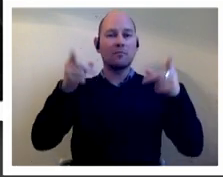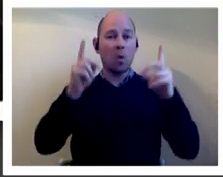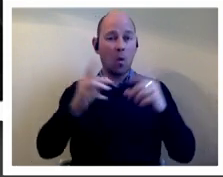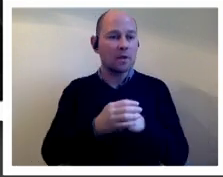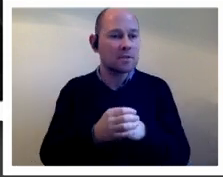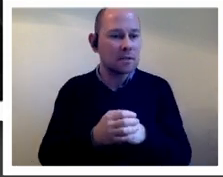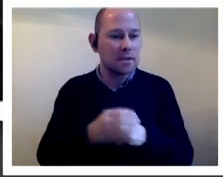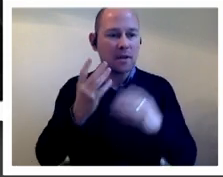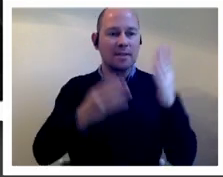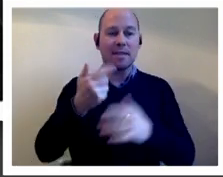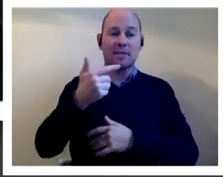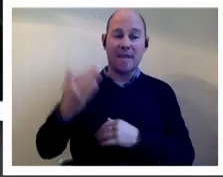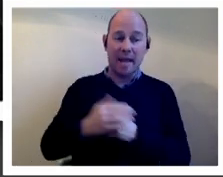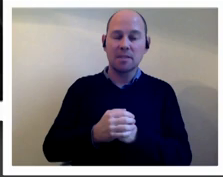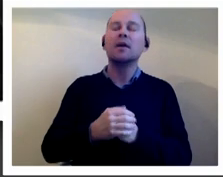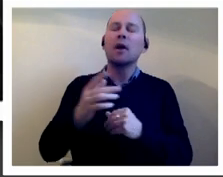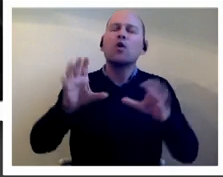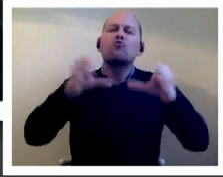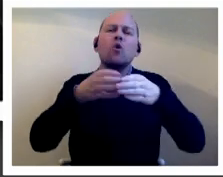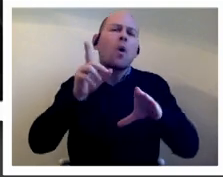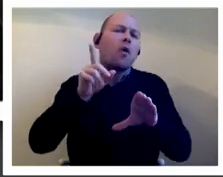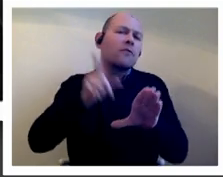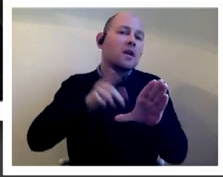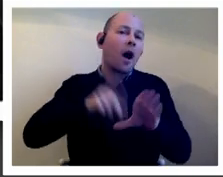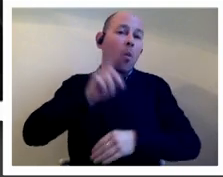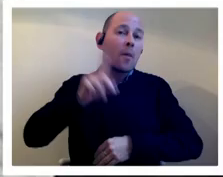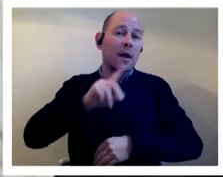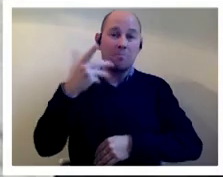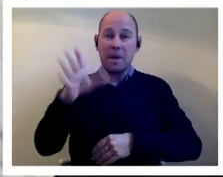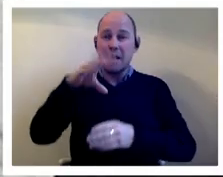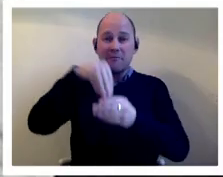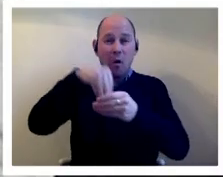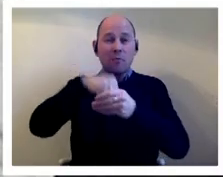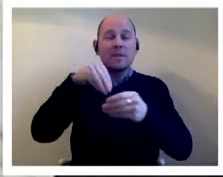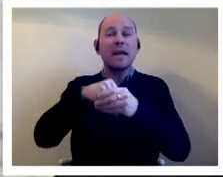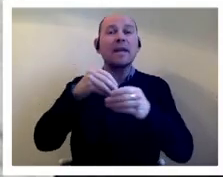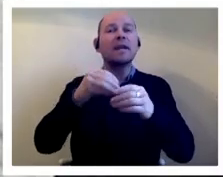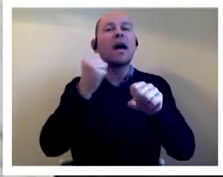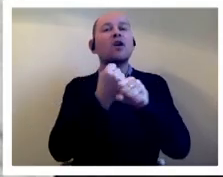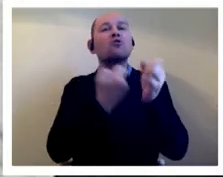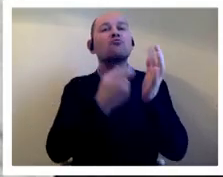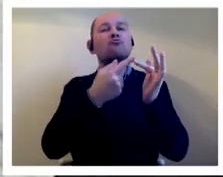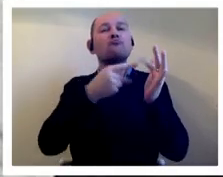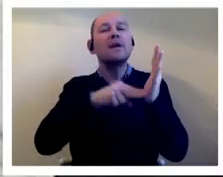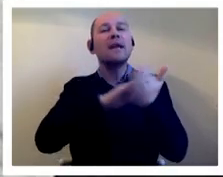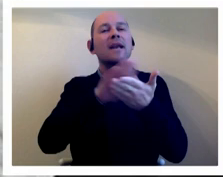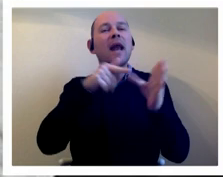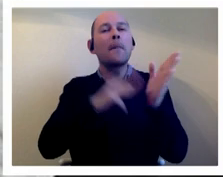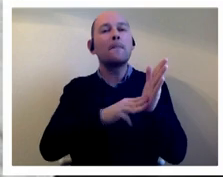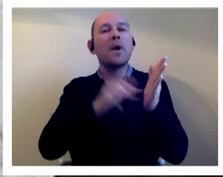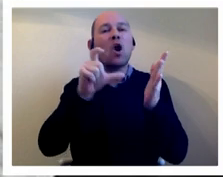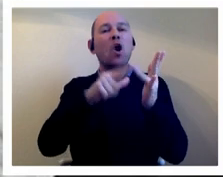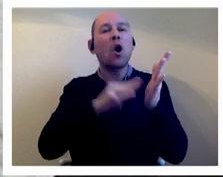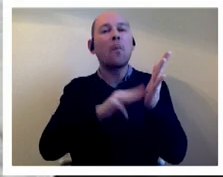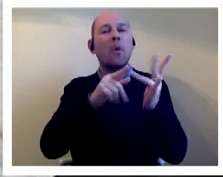group of young women some of whom had been involved in protest at green and common had been thinking about taking imaginative